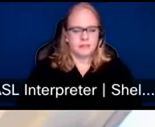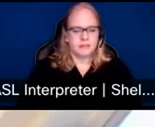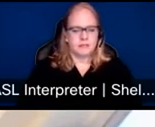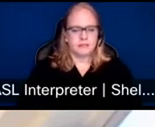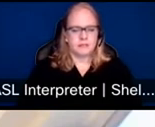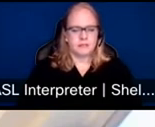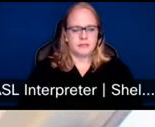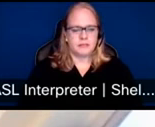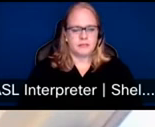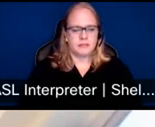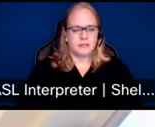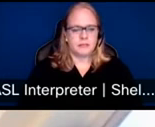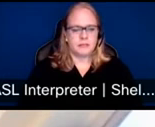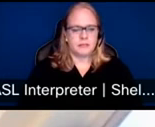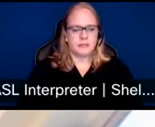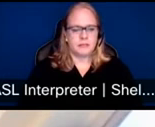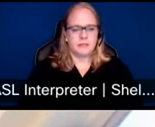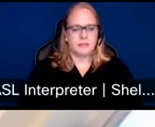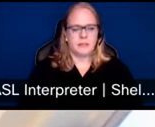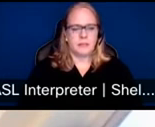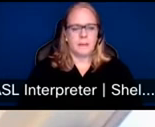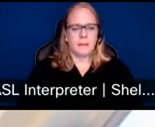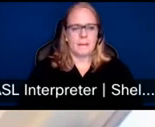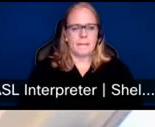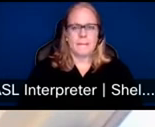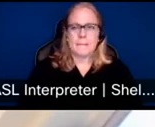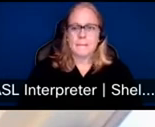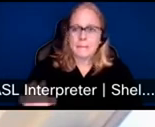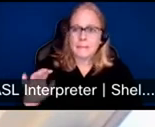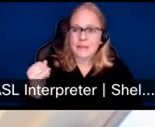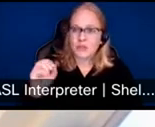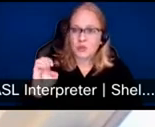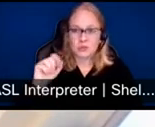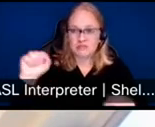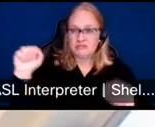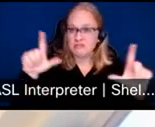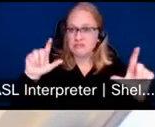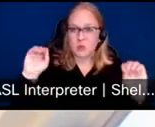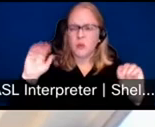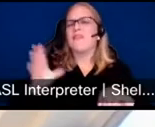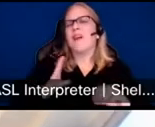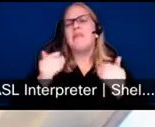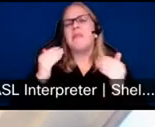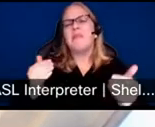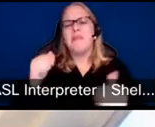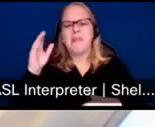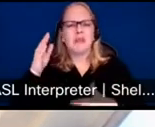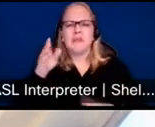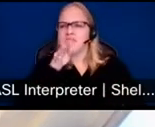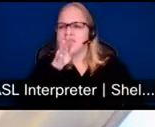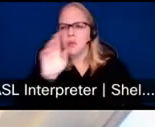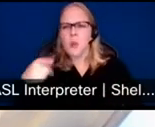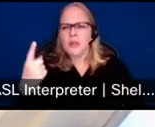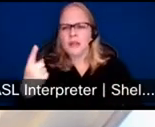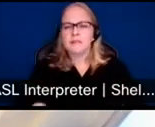Hmm. Proceed with just audio, please. Yeah, I suggest we continue and I'll see if I can figure out. Okay. All right. Perfect. So let me